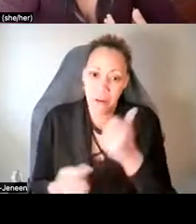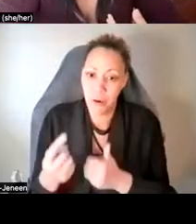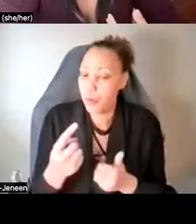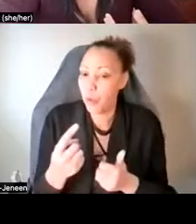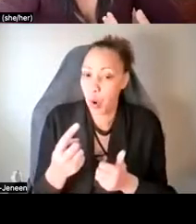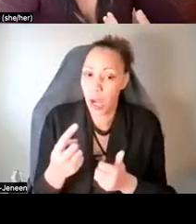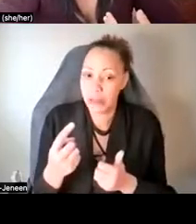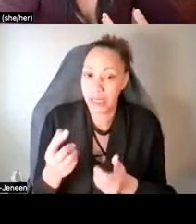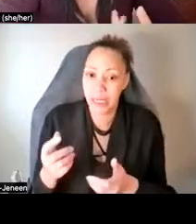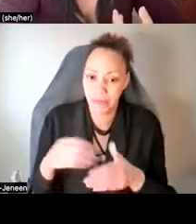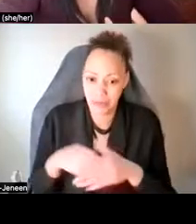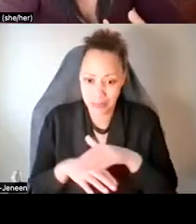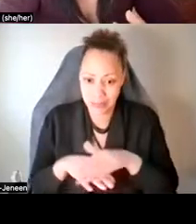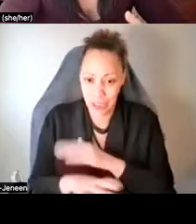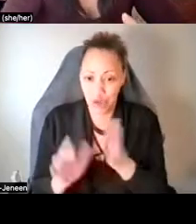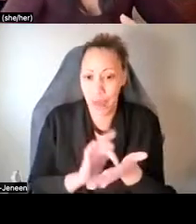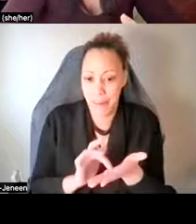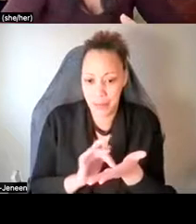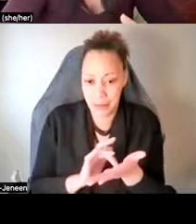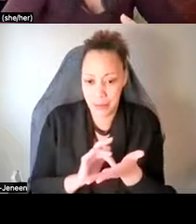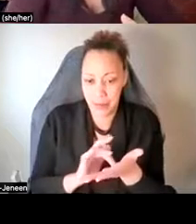access to the medicine that they are testing.